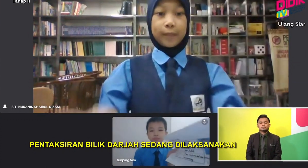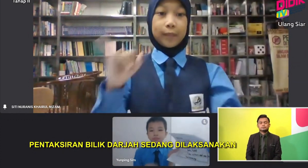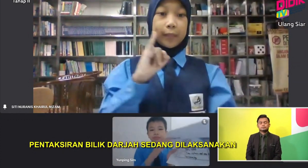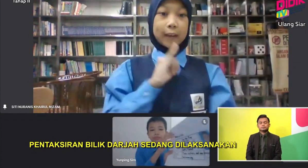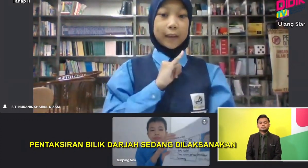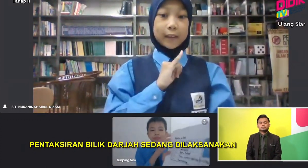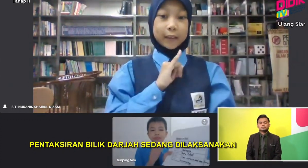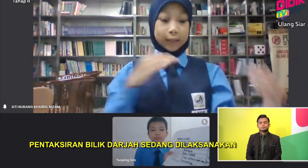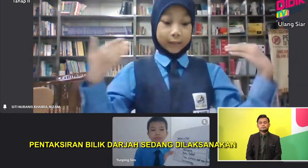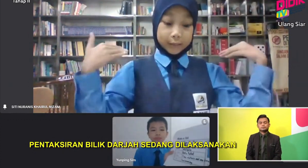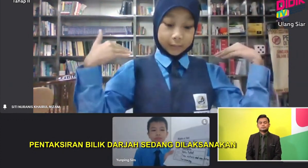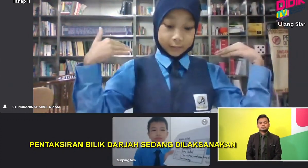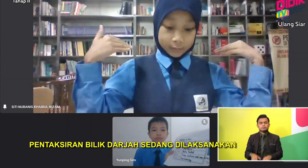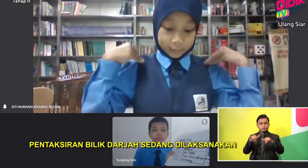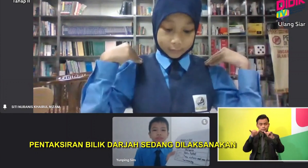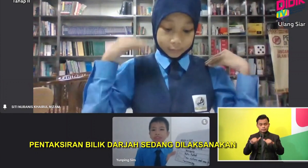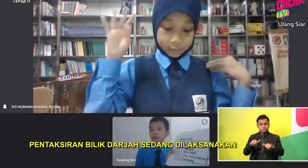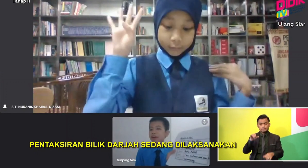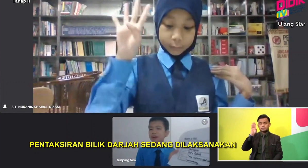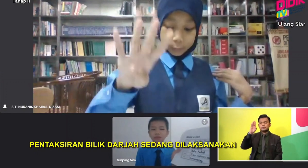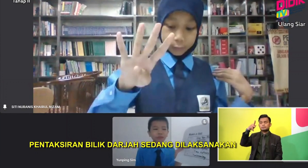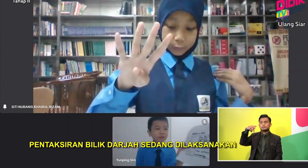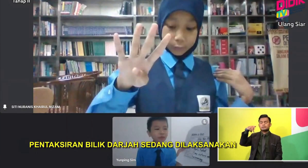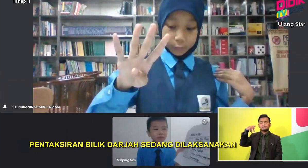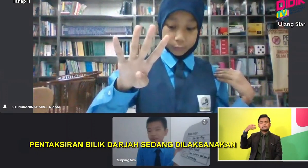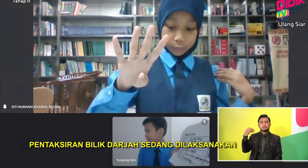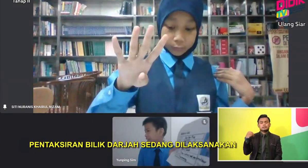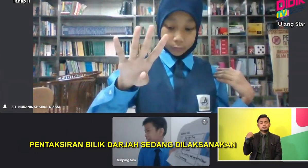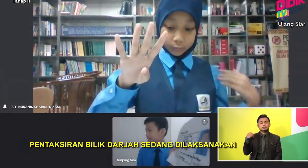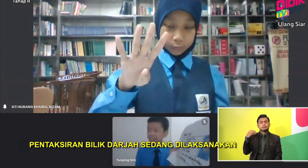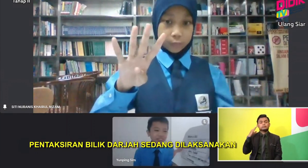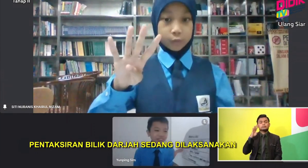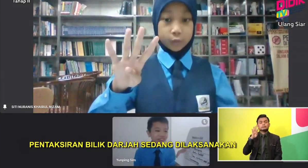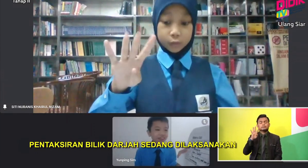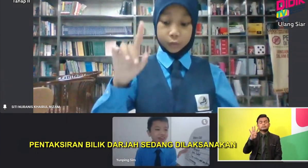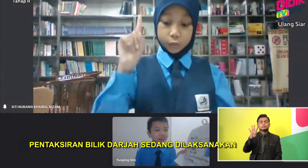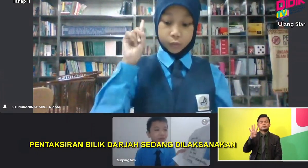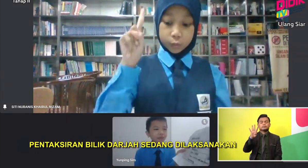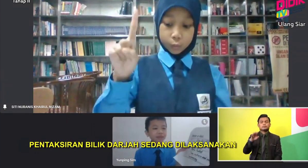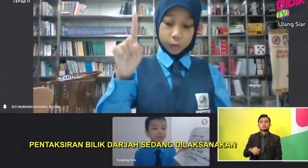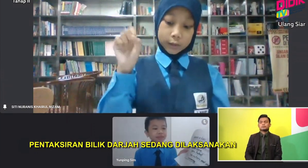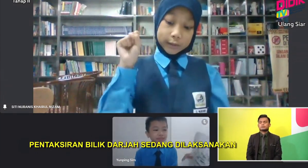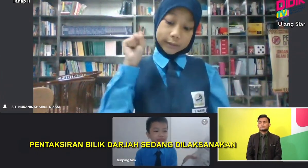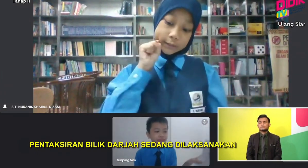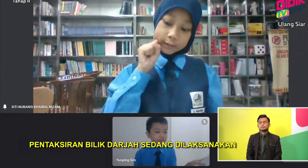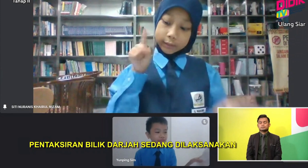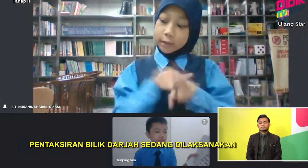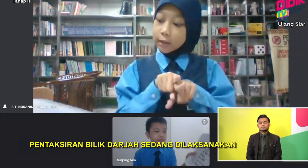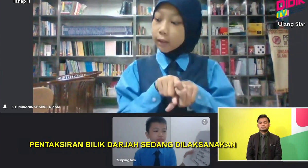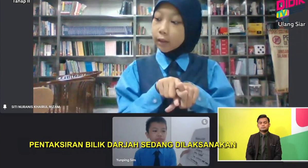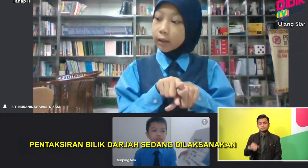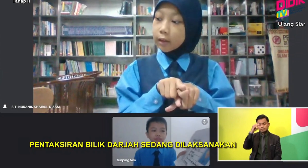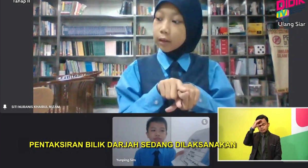Okay. Live in Batu Pahad. I have four brothers